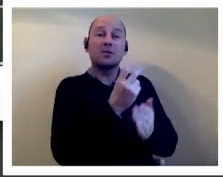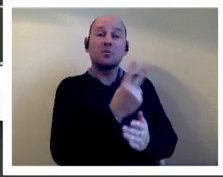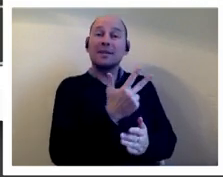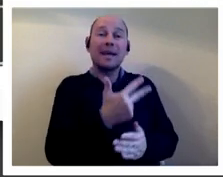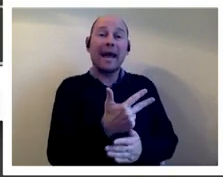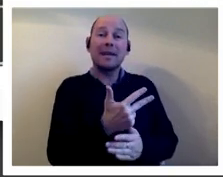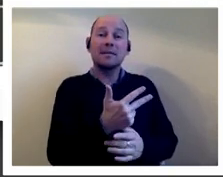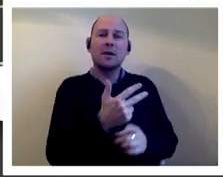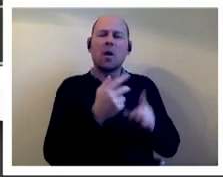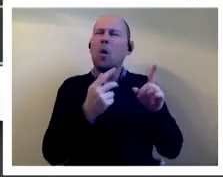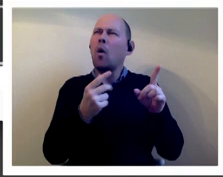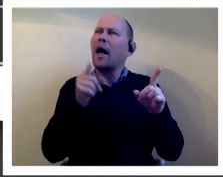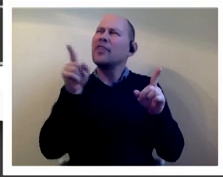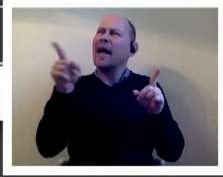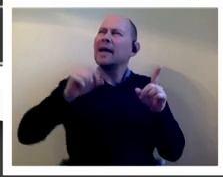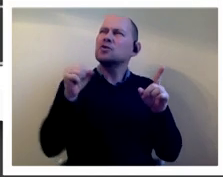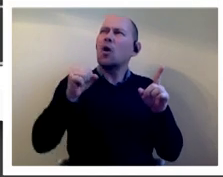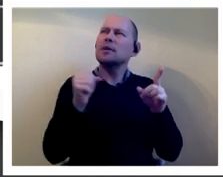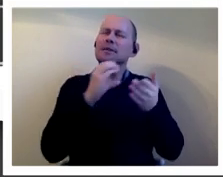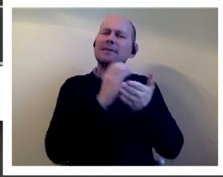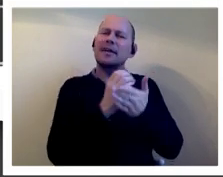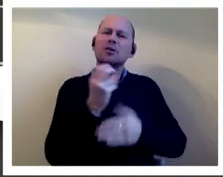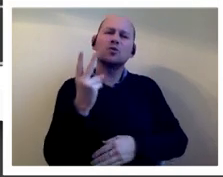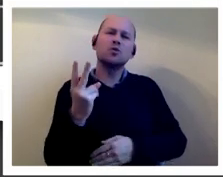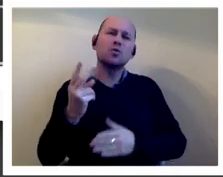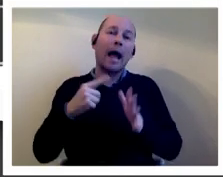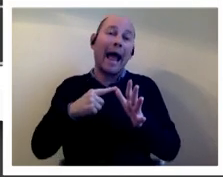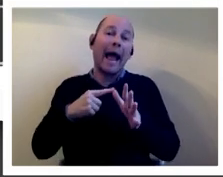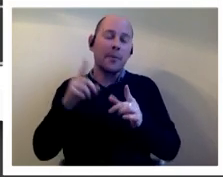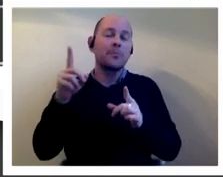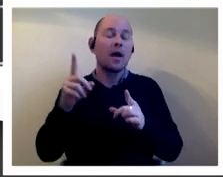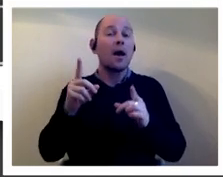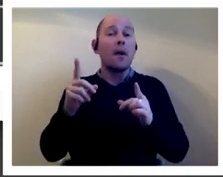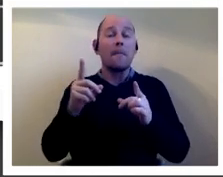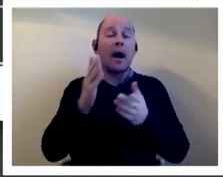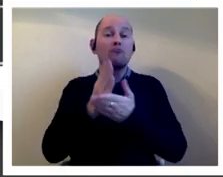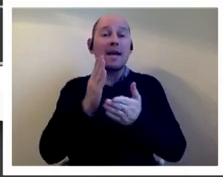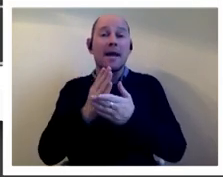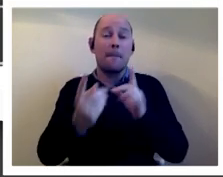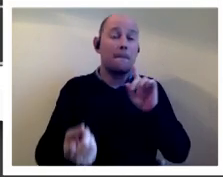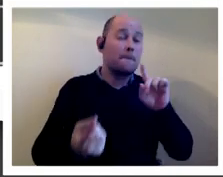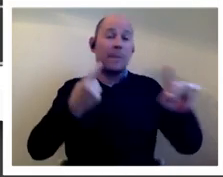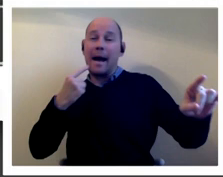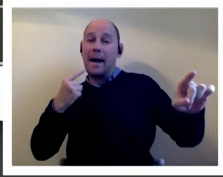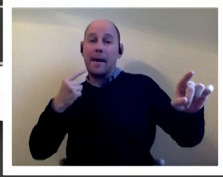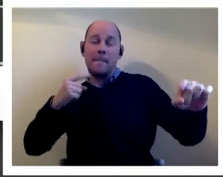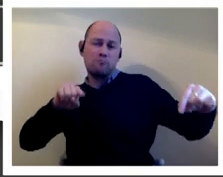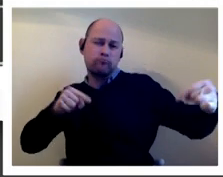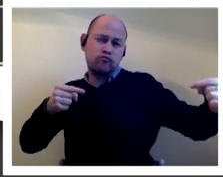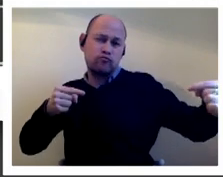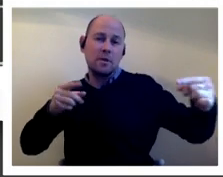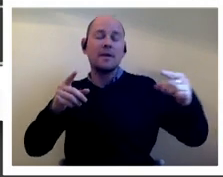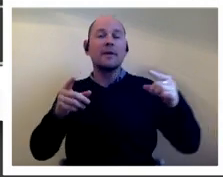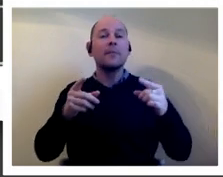section 2a um in scotland but there was an instant backlash it was led by a group in scotland called keep the